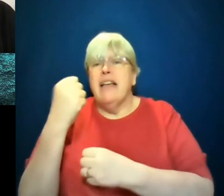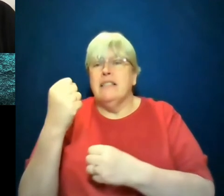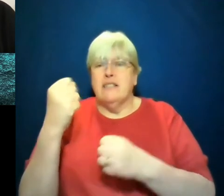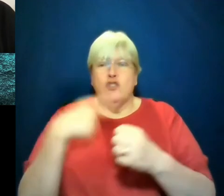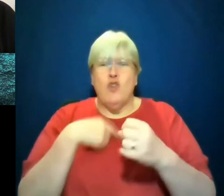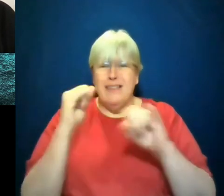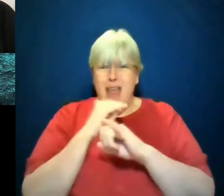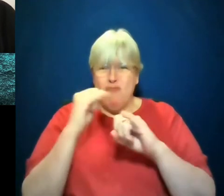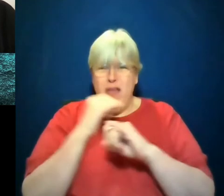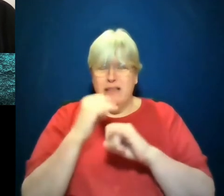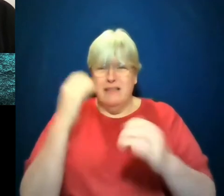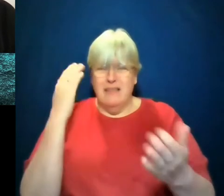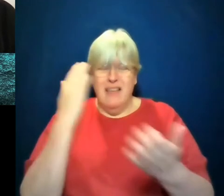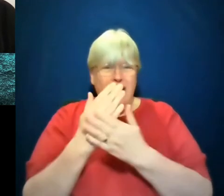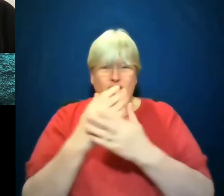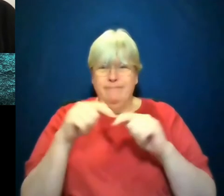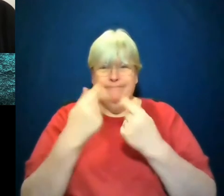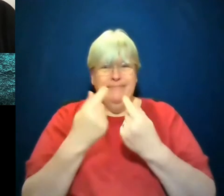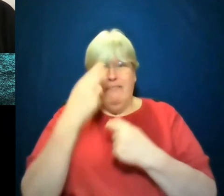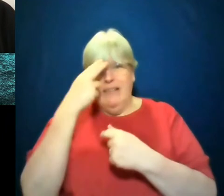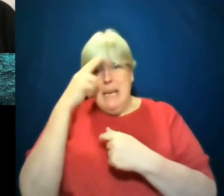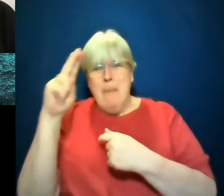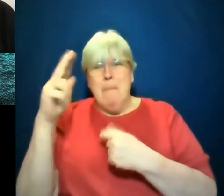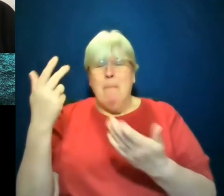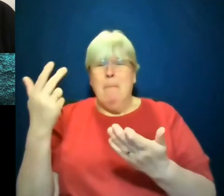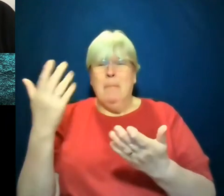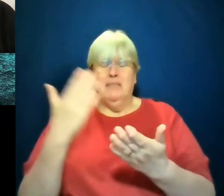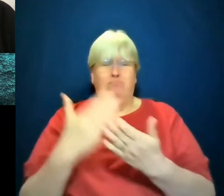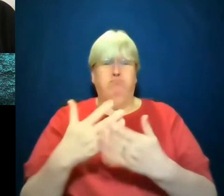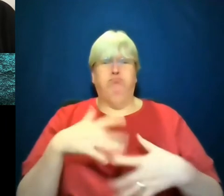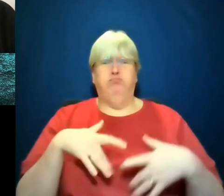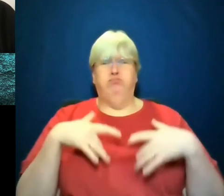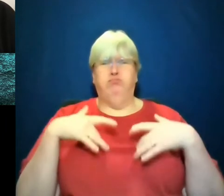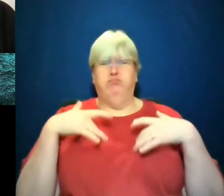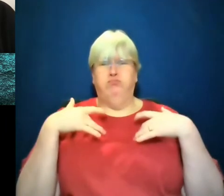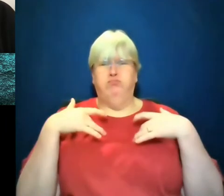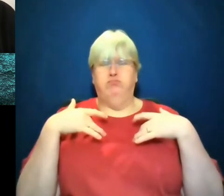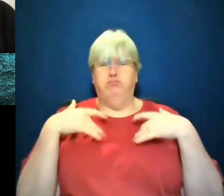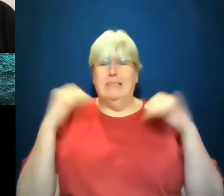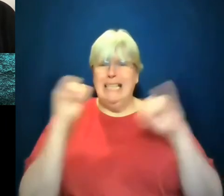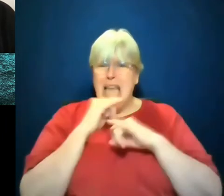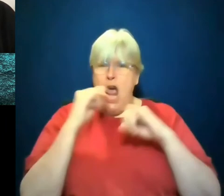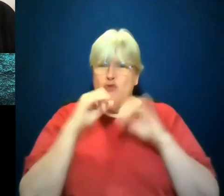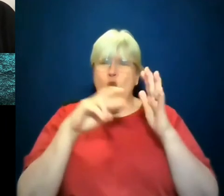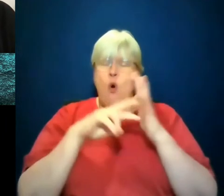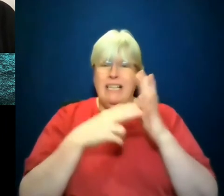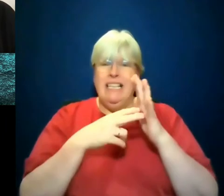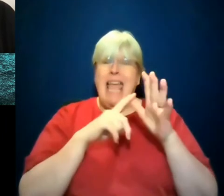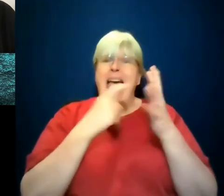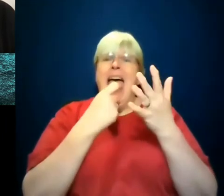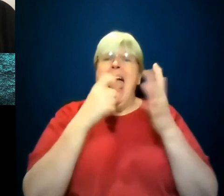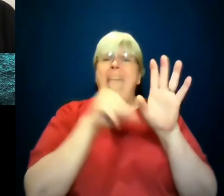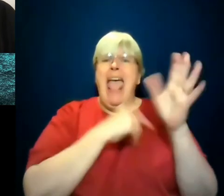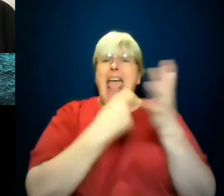is actually an issue when people start talking about a terrorist organization, which the area of Texas